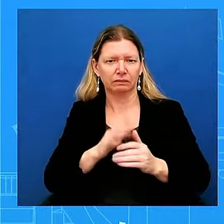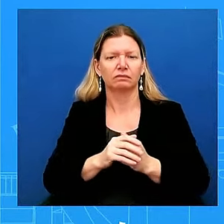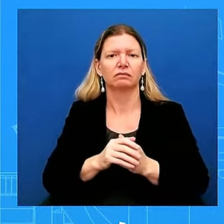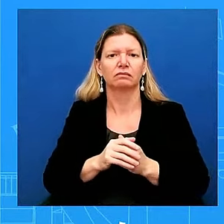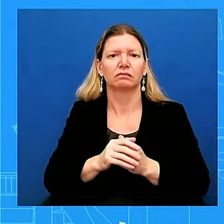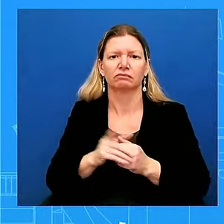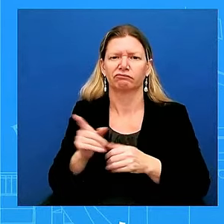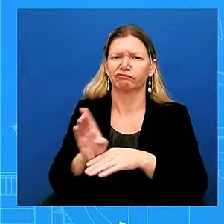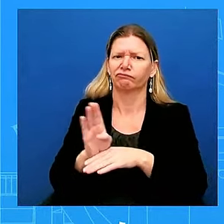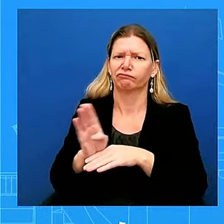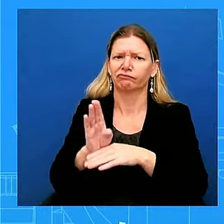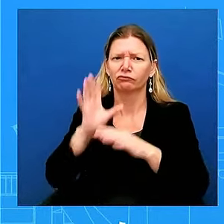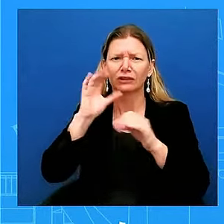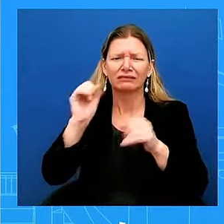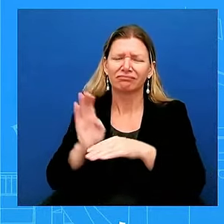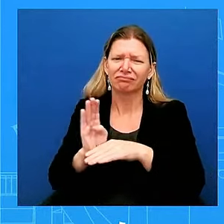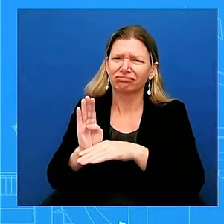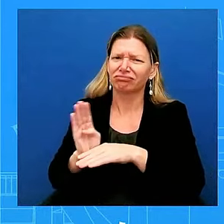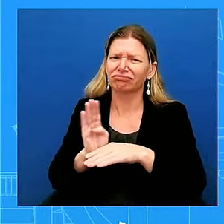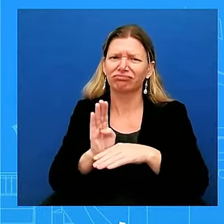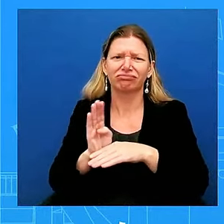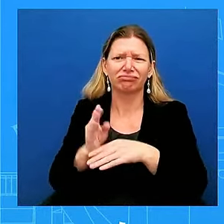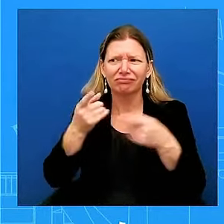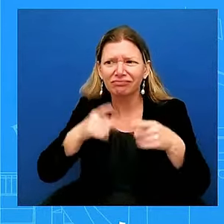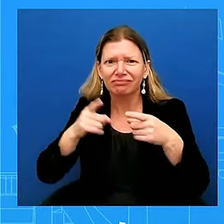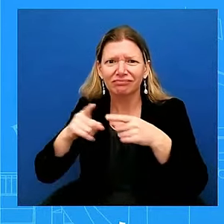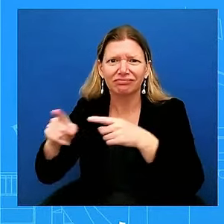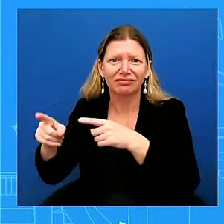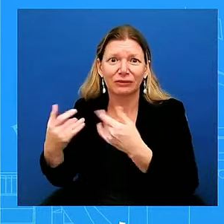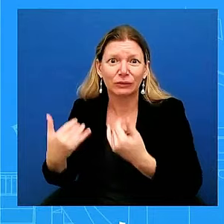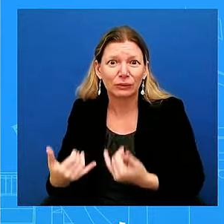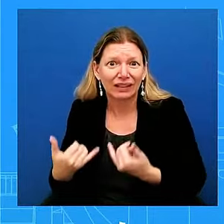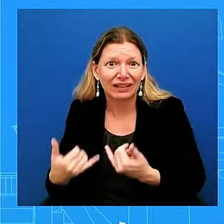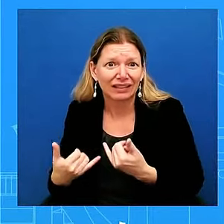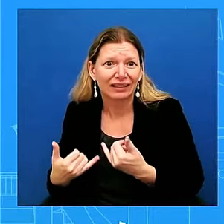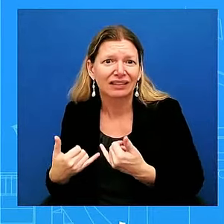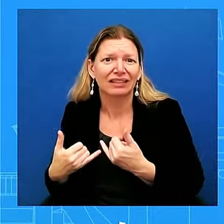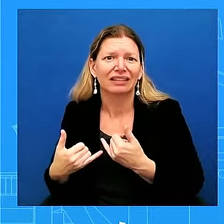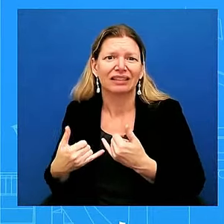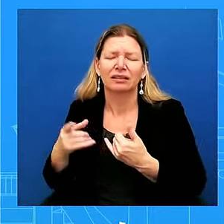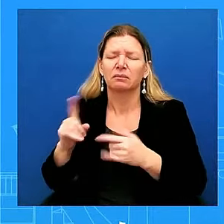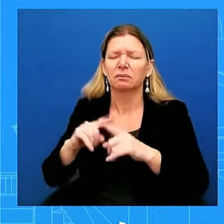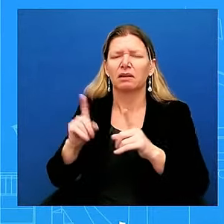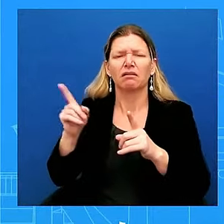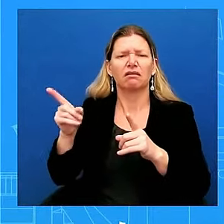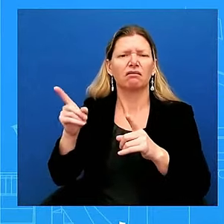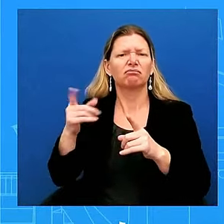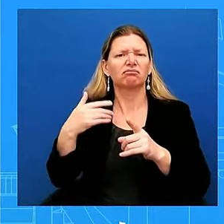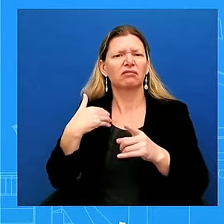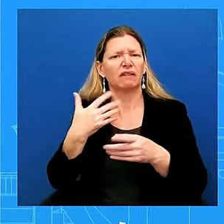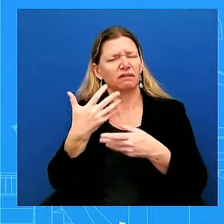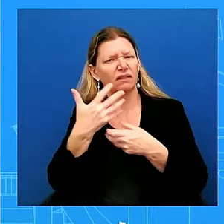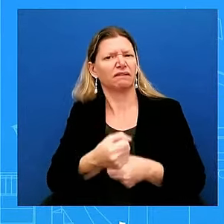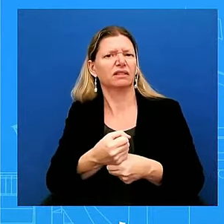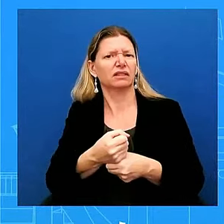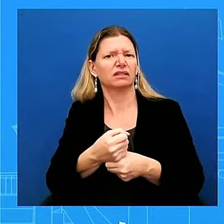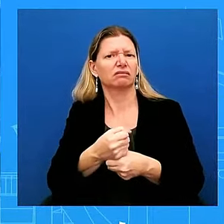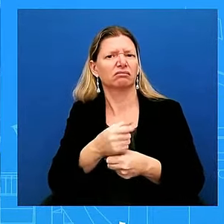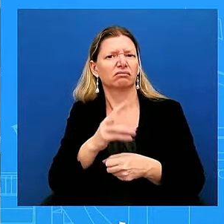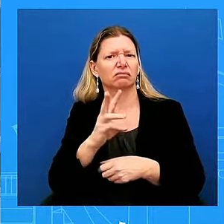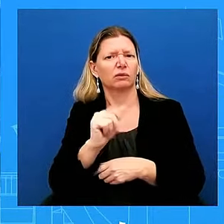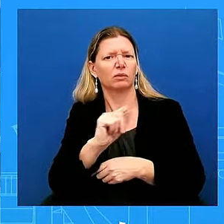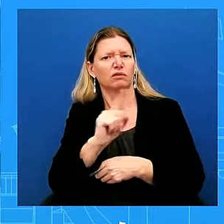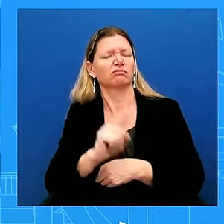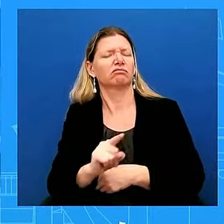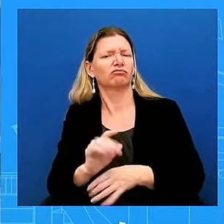of the events happening today. But he has complete confidence in Tim Walz. Thank you. Ms. Okay. I spoke about